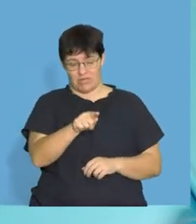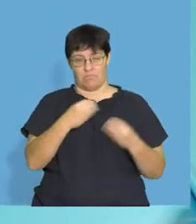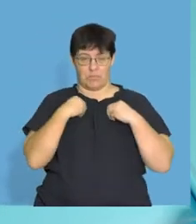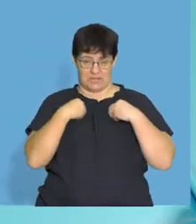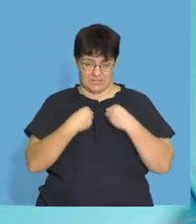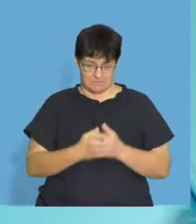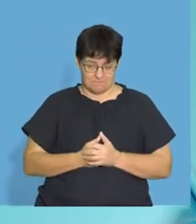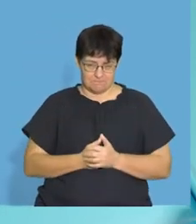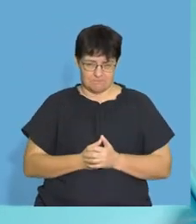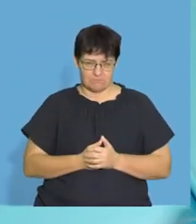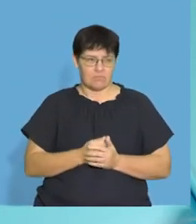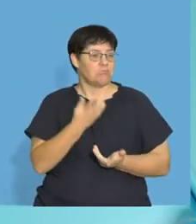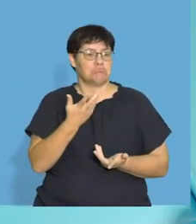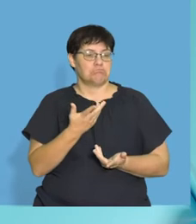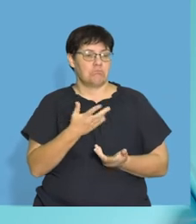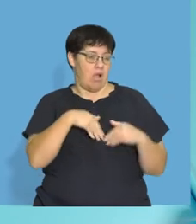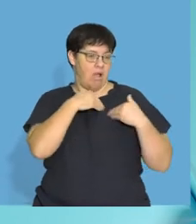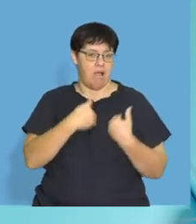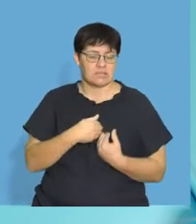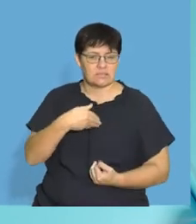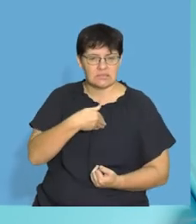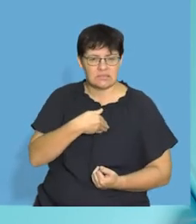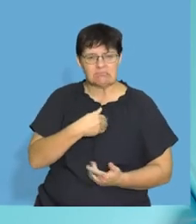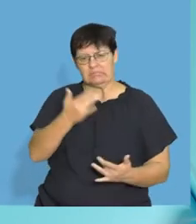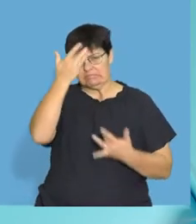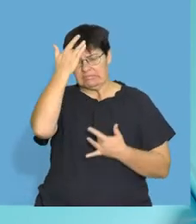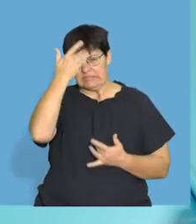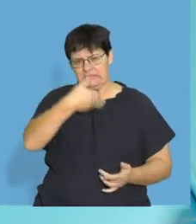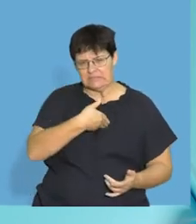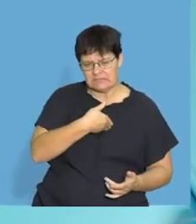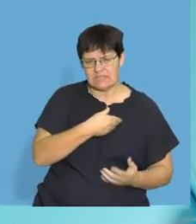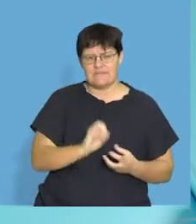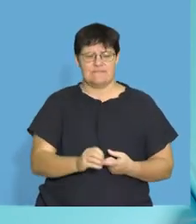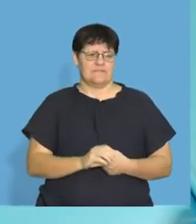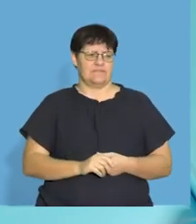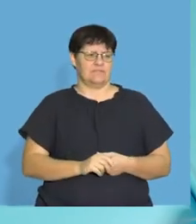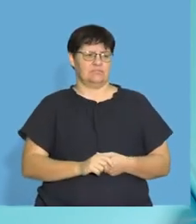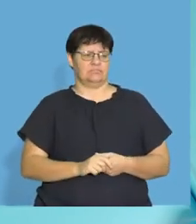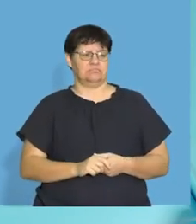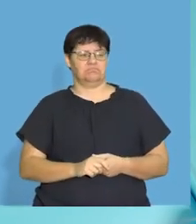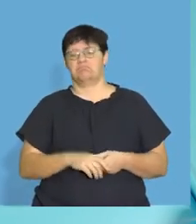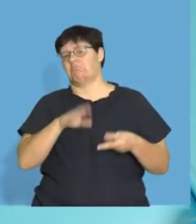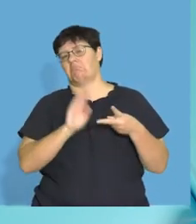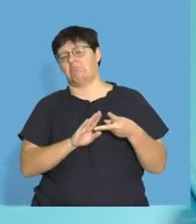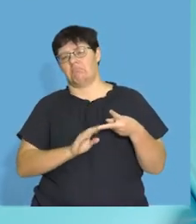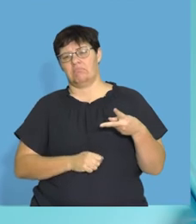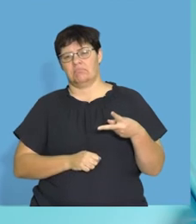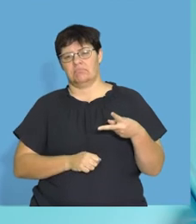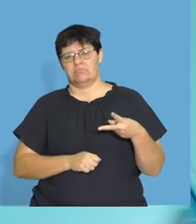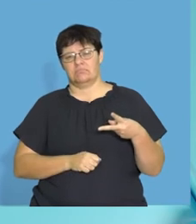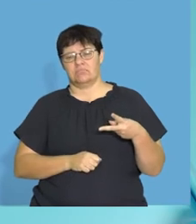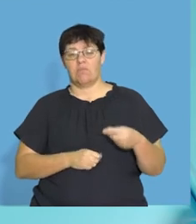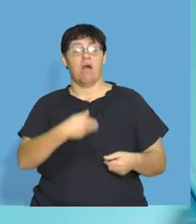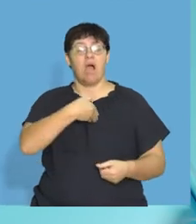when we look at specifically, when we look at the heart, all about heart diseases, right, all of those things. When we look at,